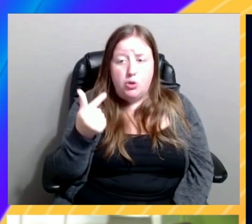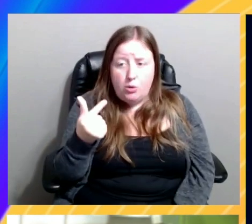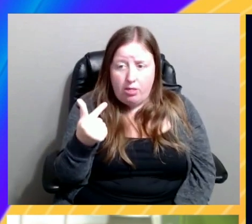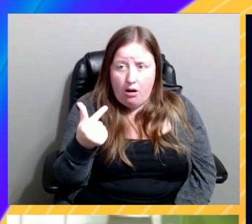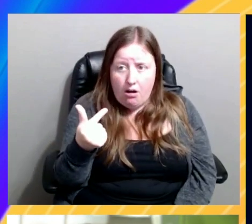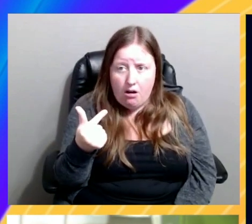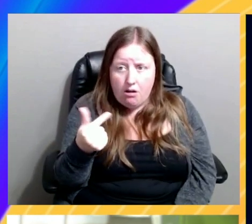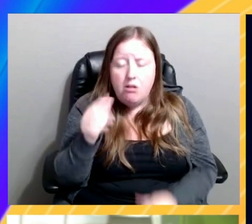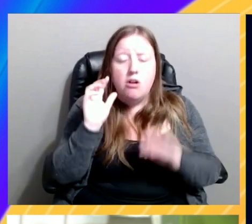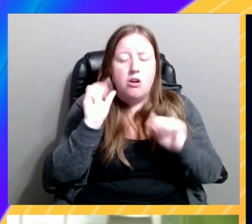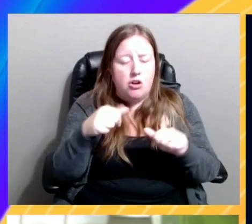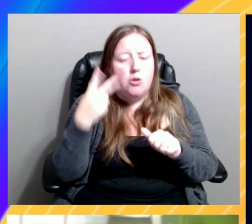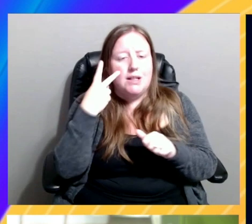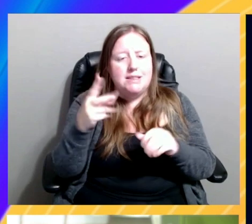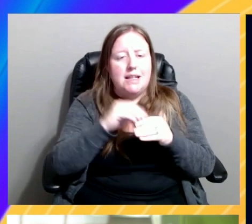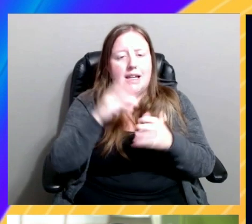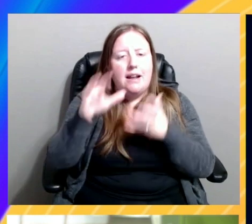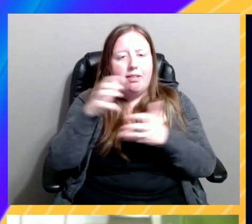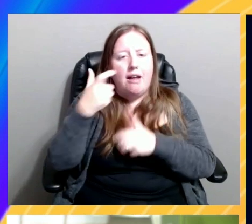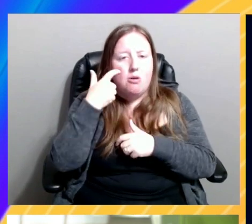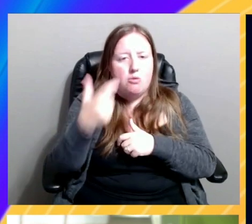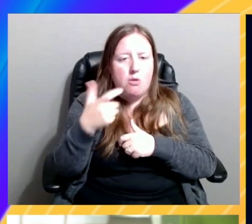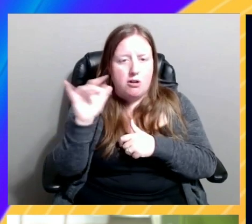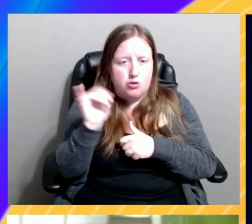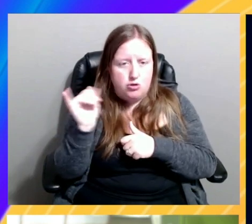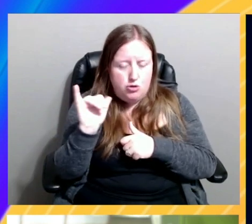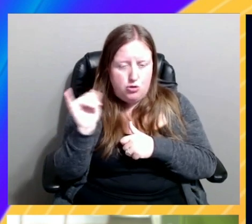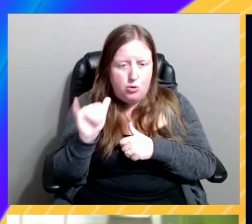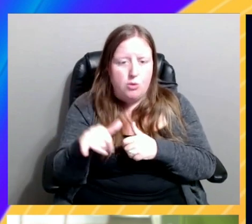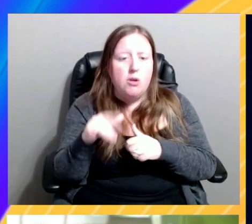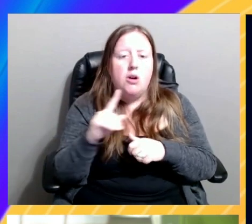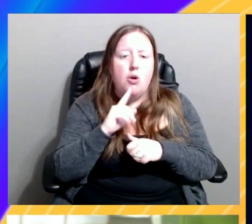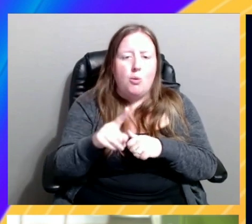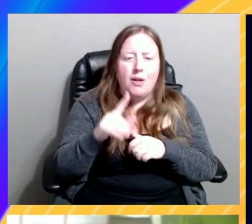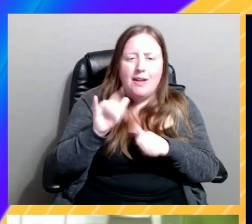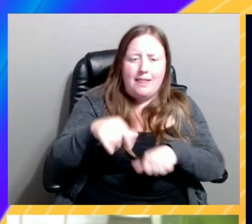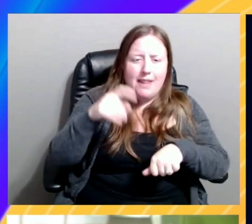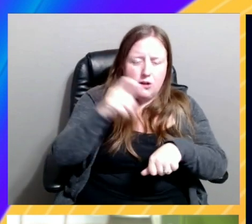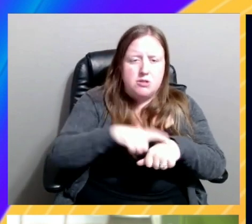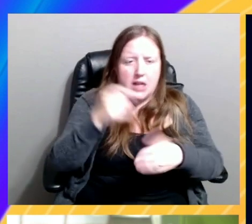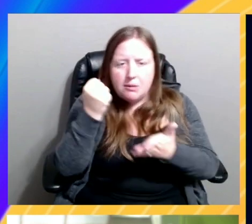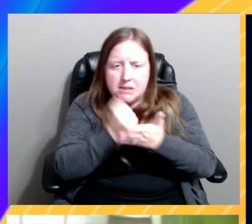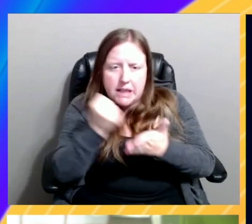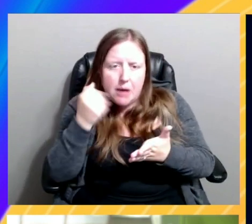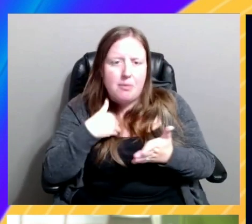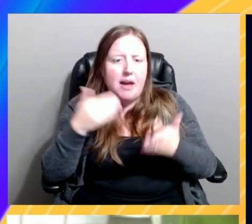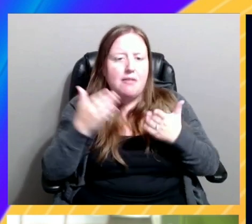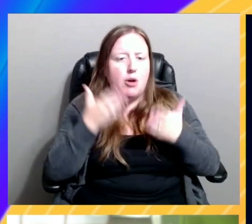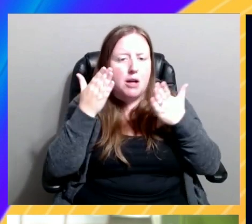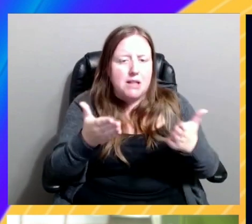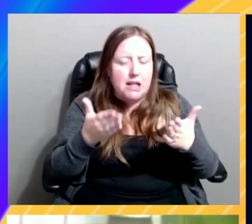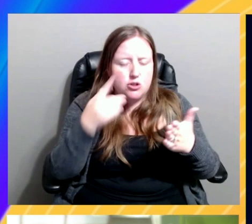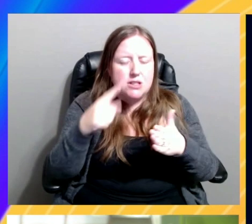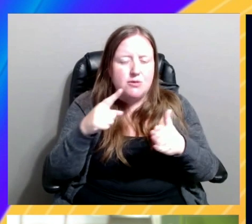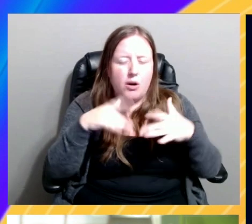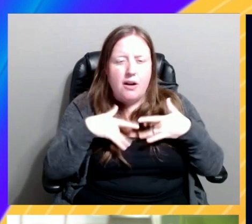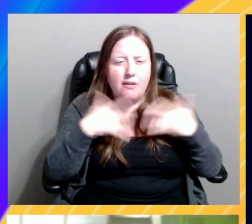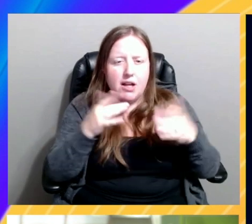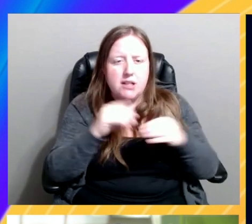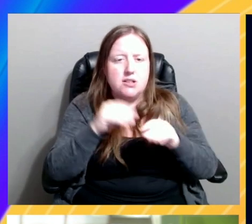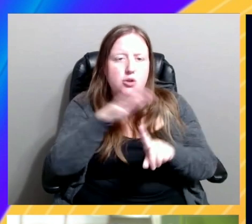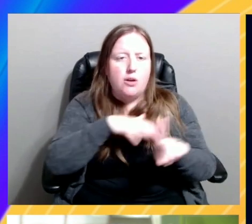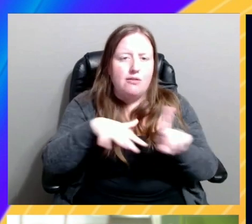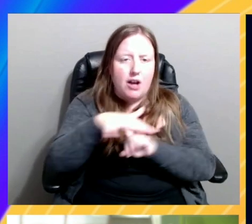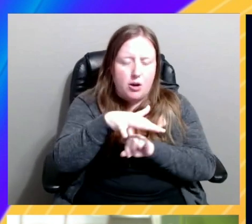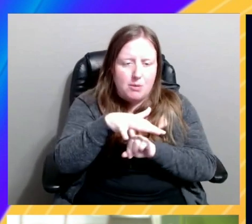find that in CloudWatch. Effectively, those are immutable, they're time-stamped, and they give you records of discrete events within your environment. Usually,